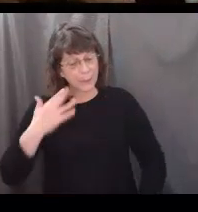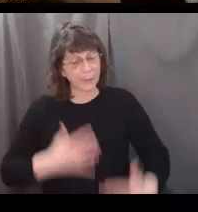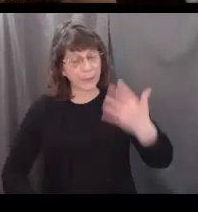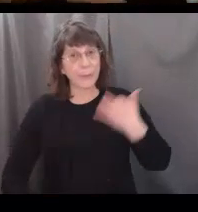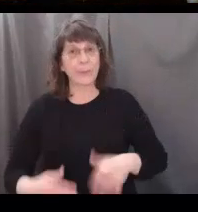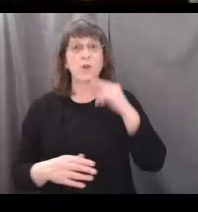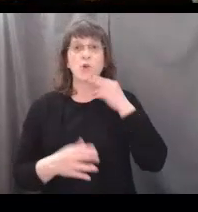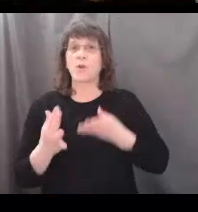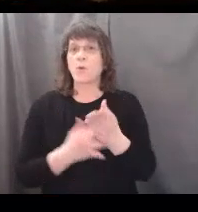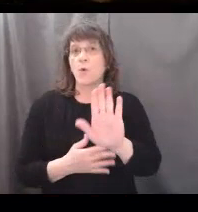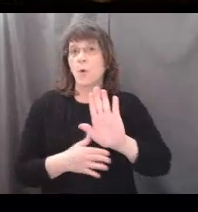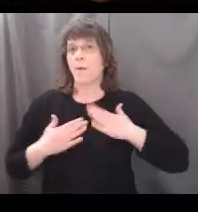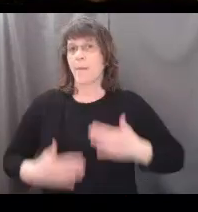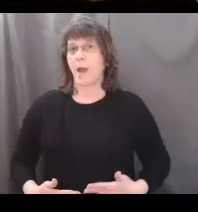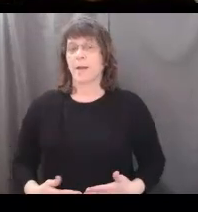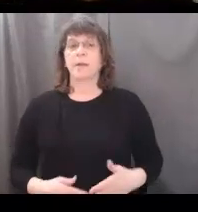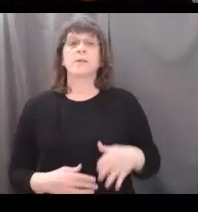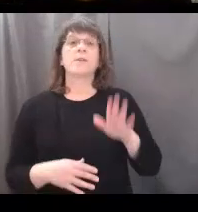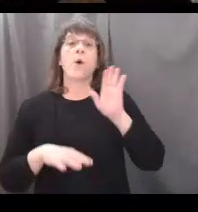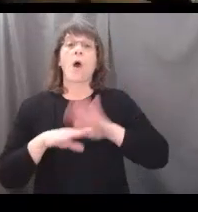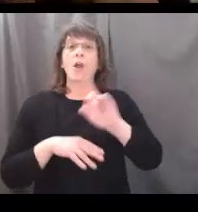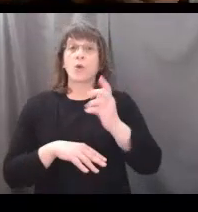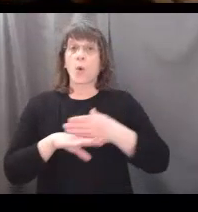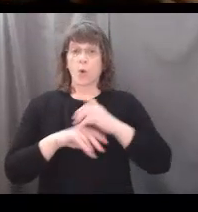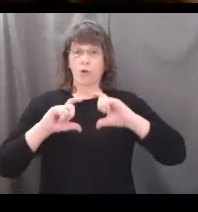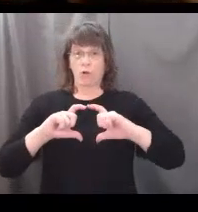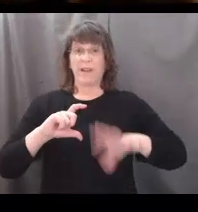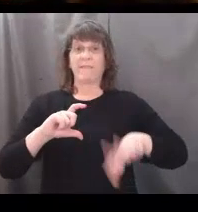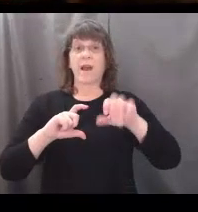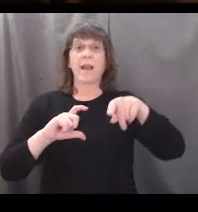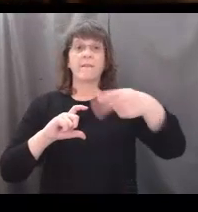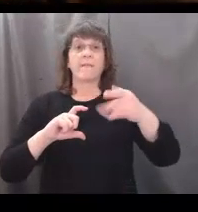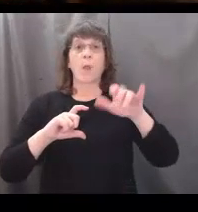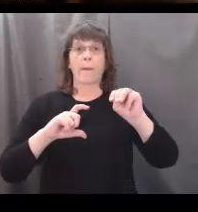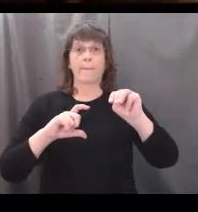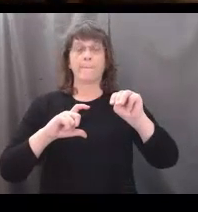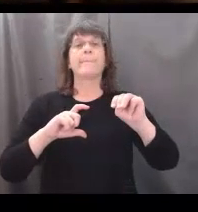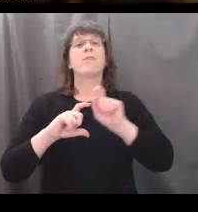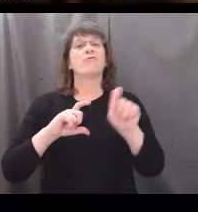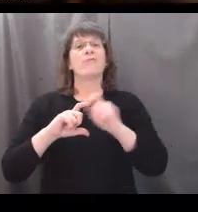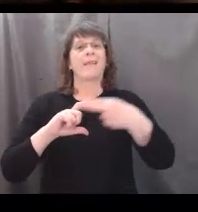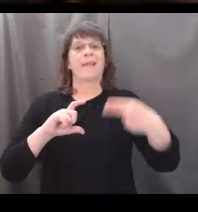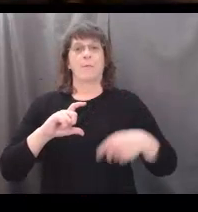Find the phloem on your wood cookie and label it.